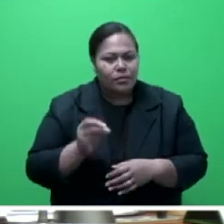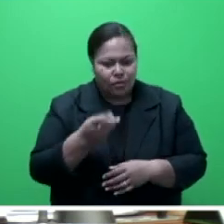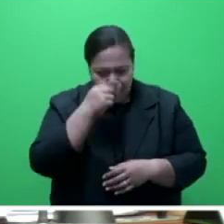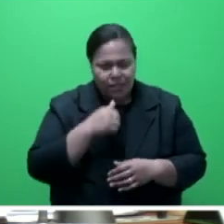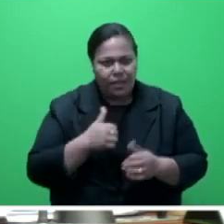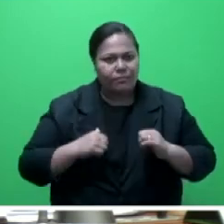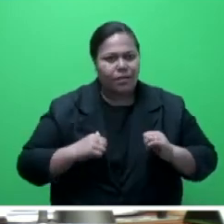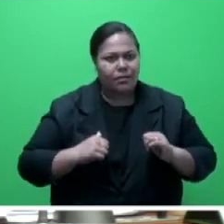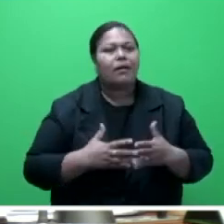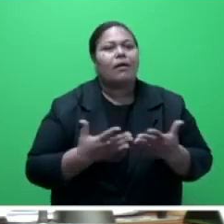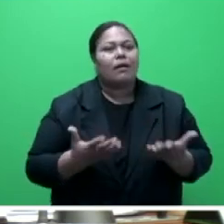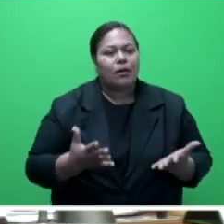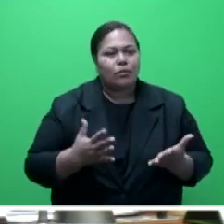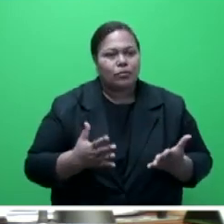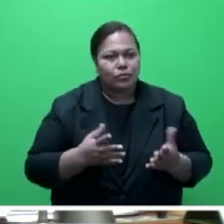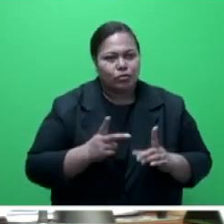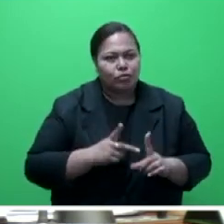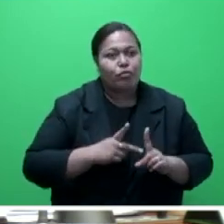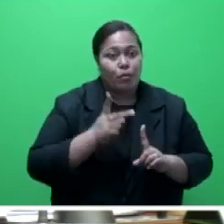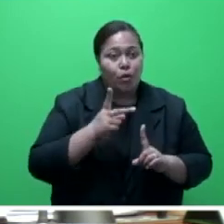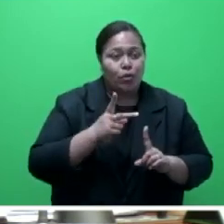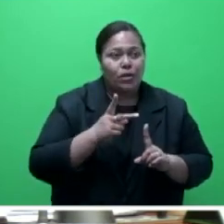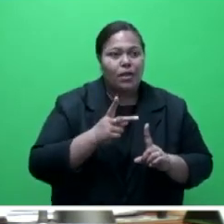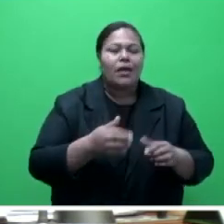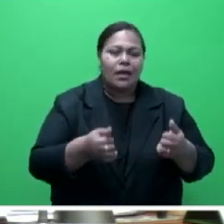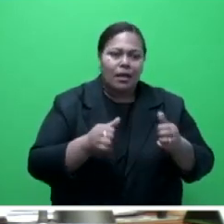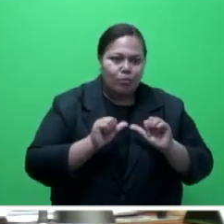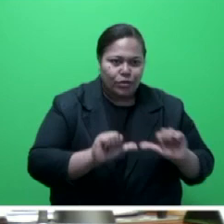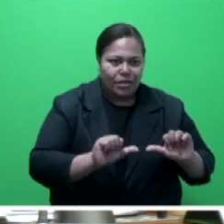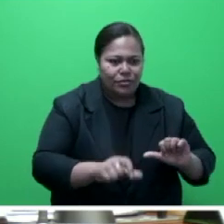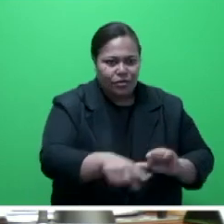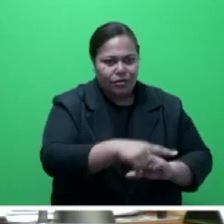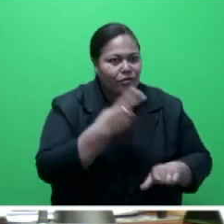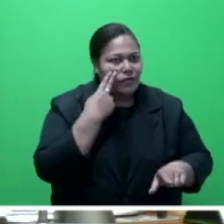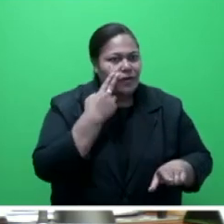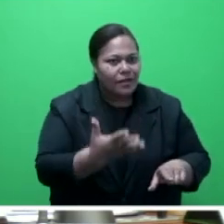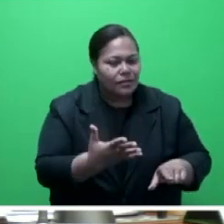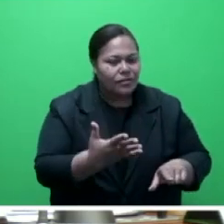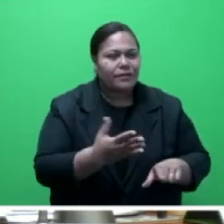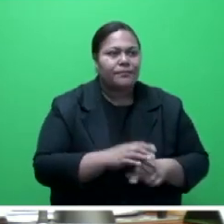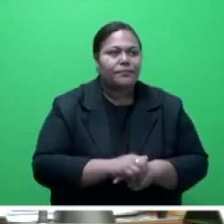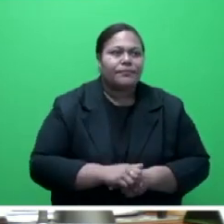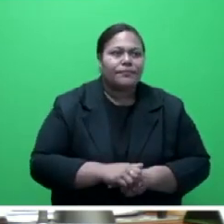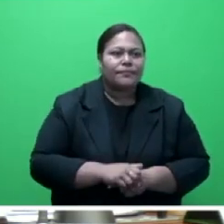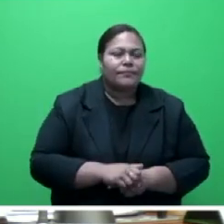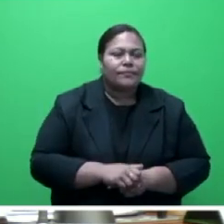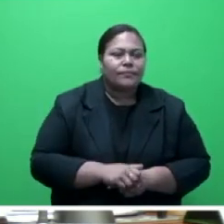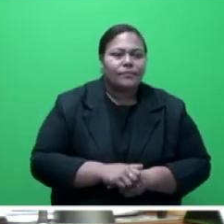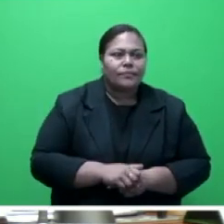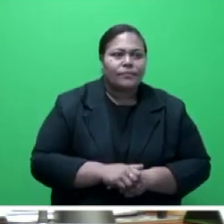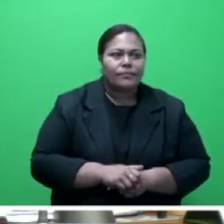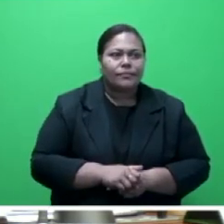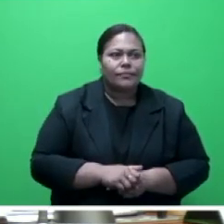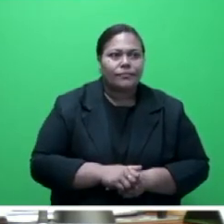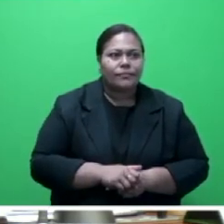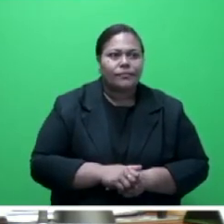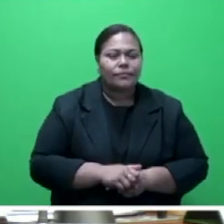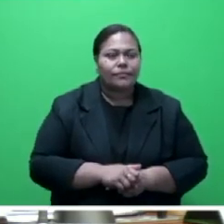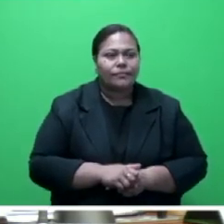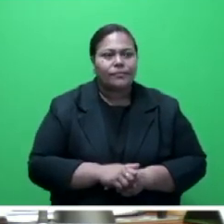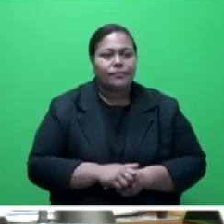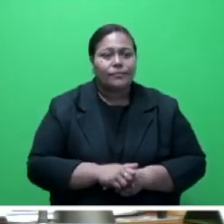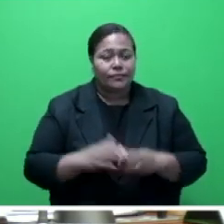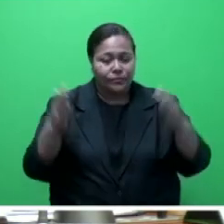practices to promote the protection of carbon sinks and buffer zones that addresses resources, climate change, stresses, and risks. Mr